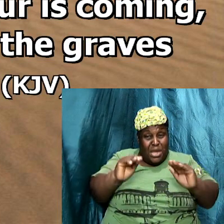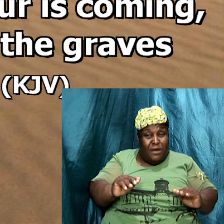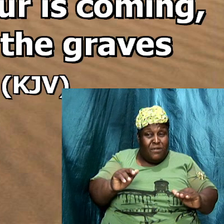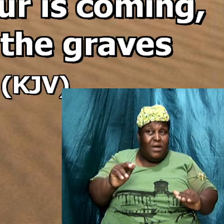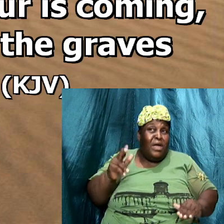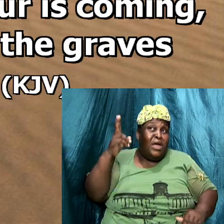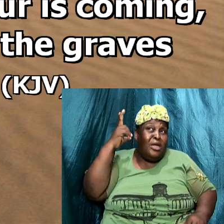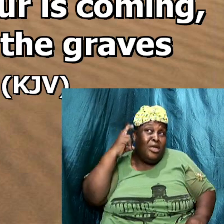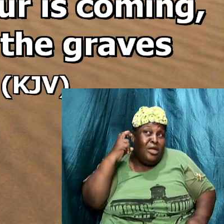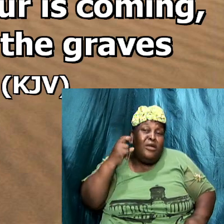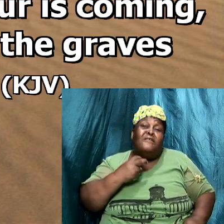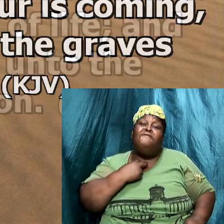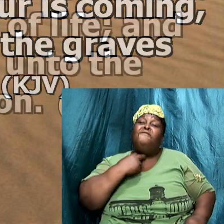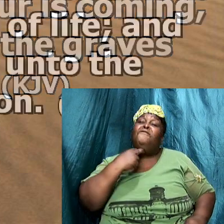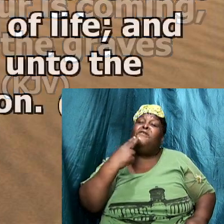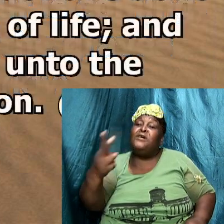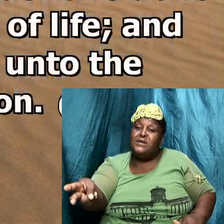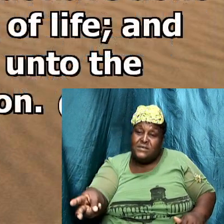his voice